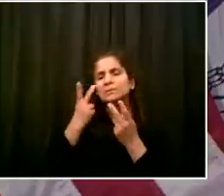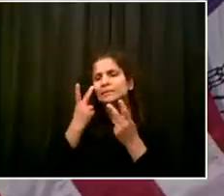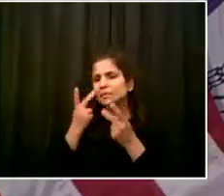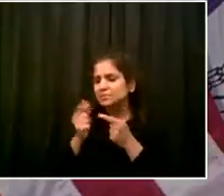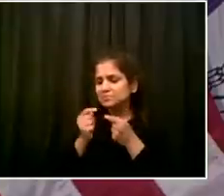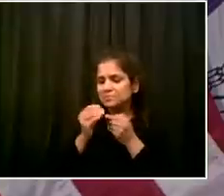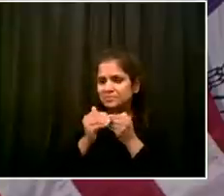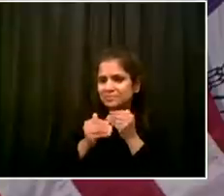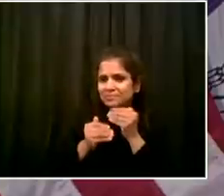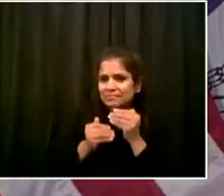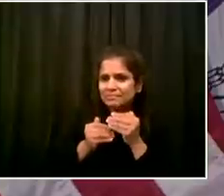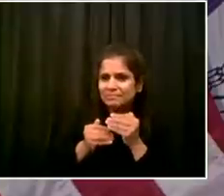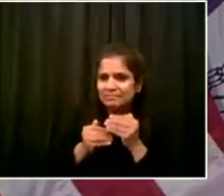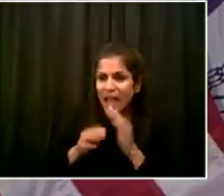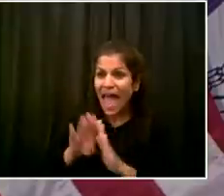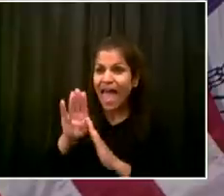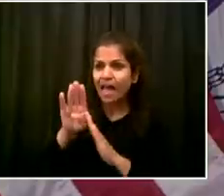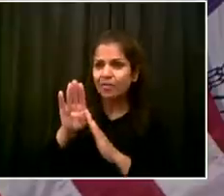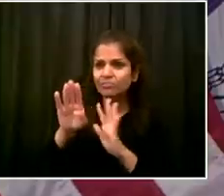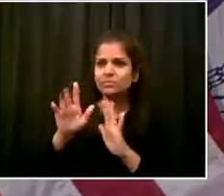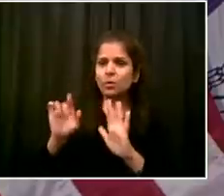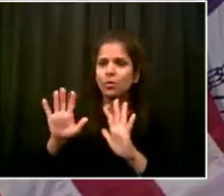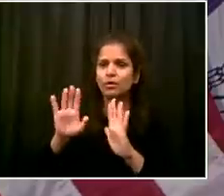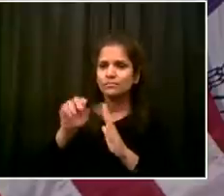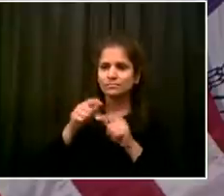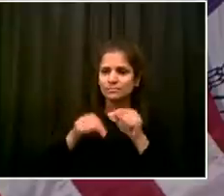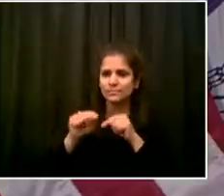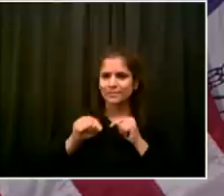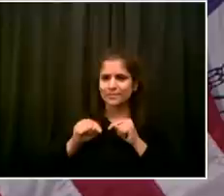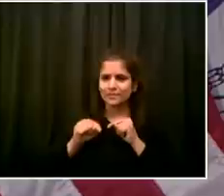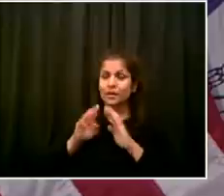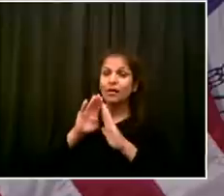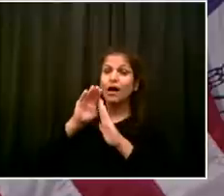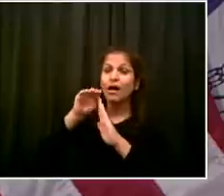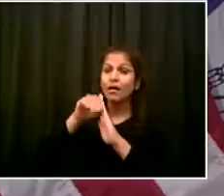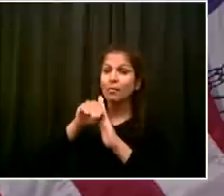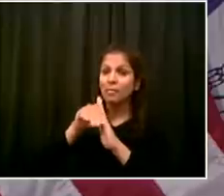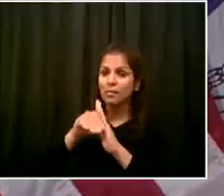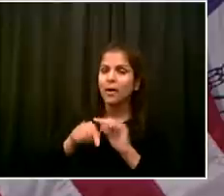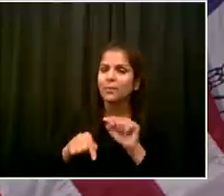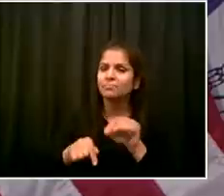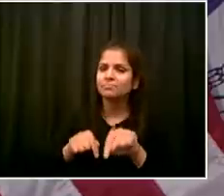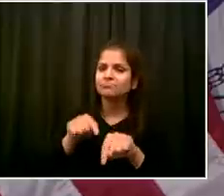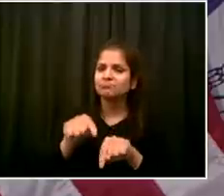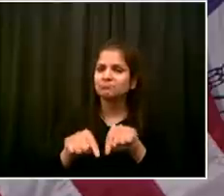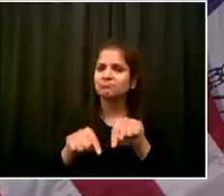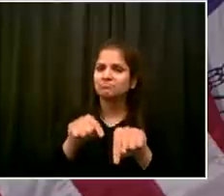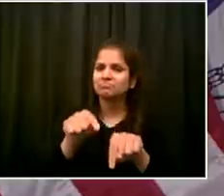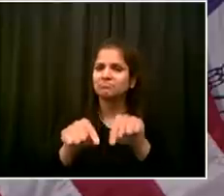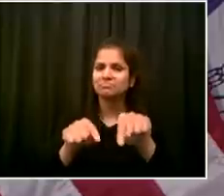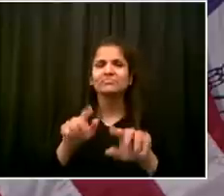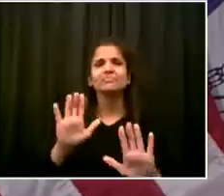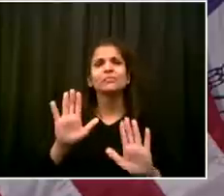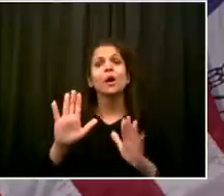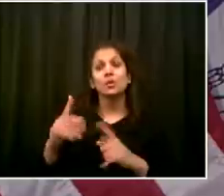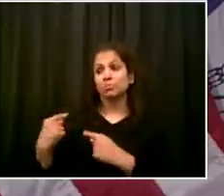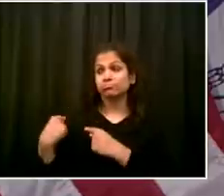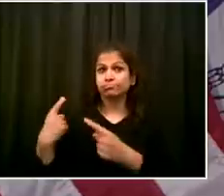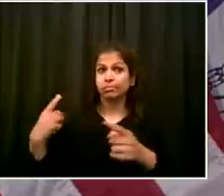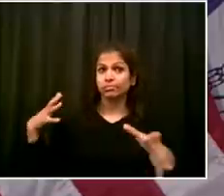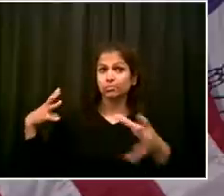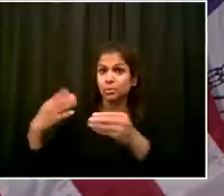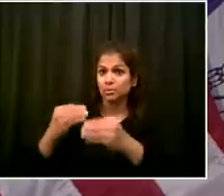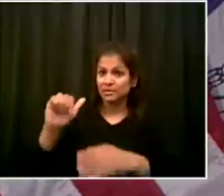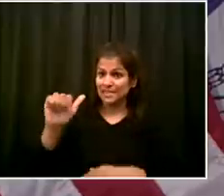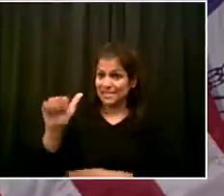at a lower threshold, that's a really important sign. So basically, it comes down to will be the first